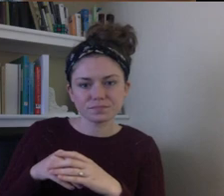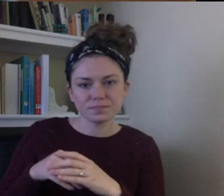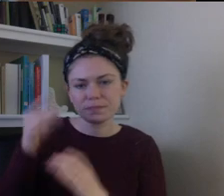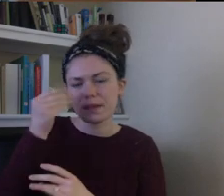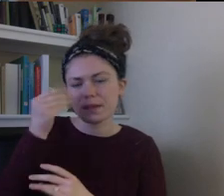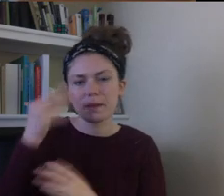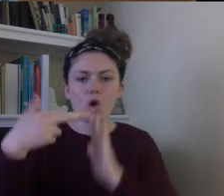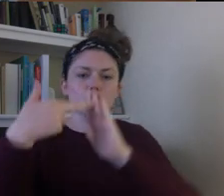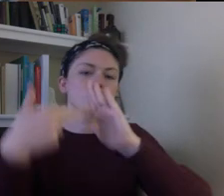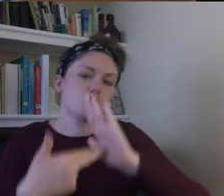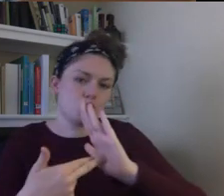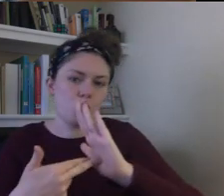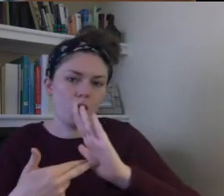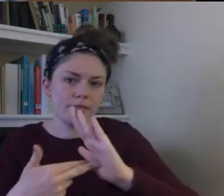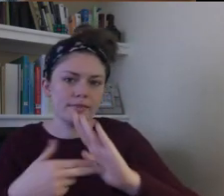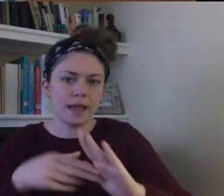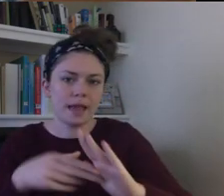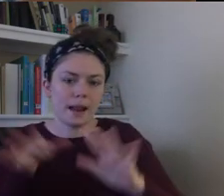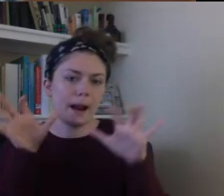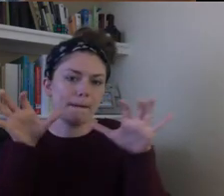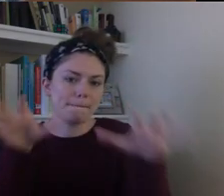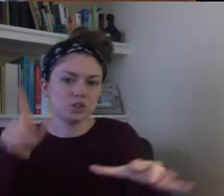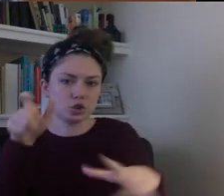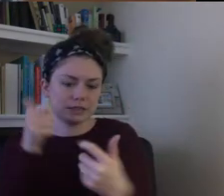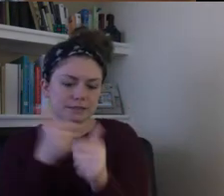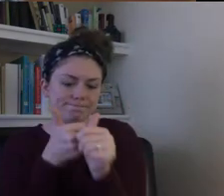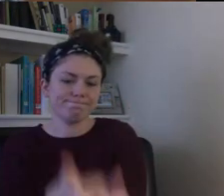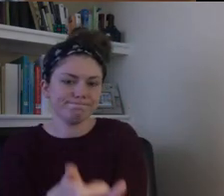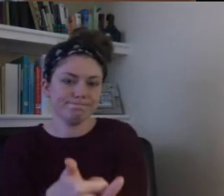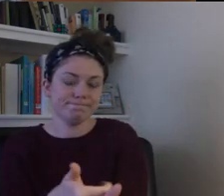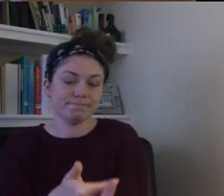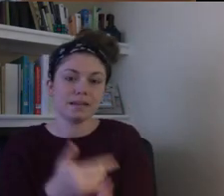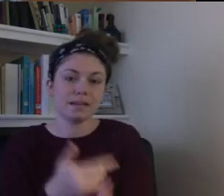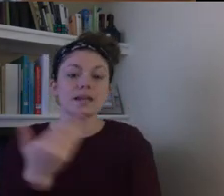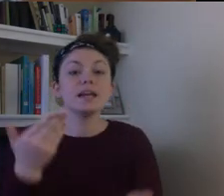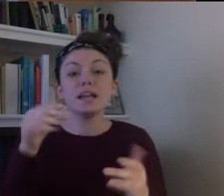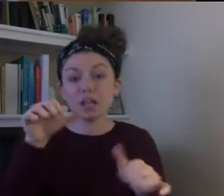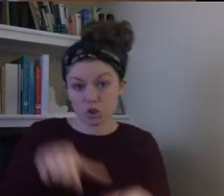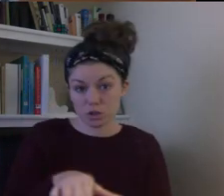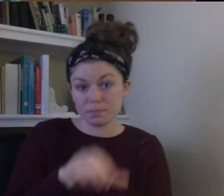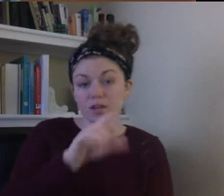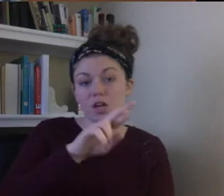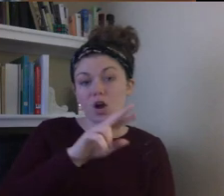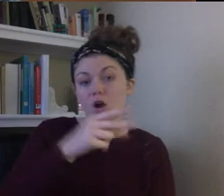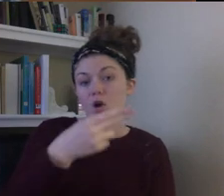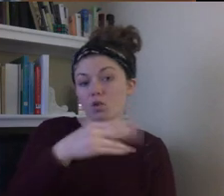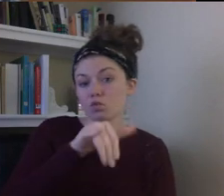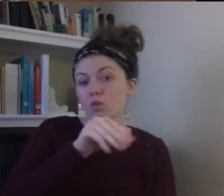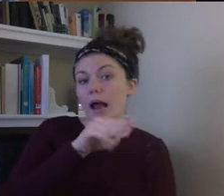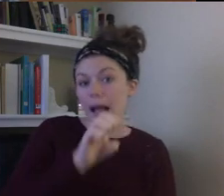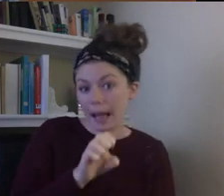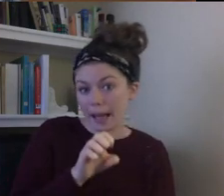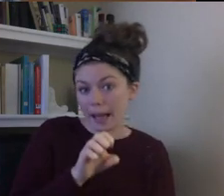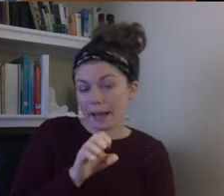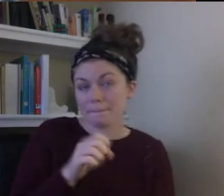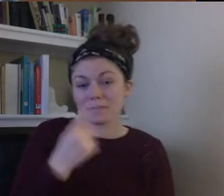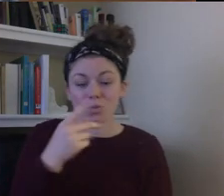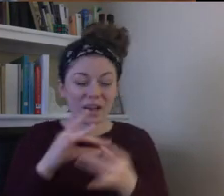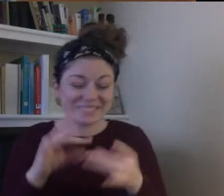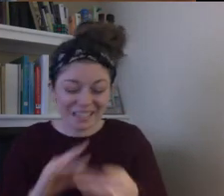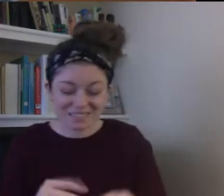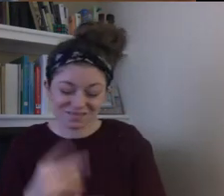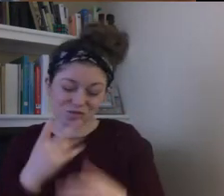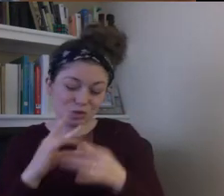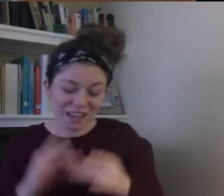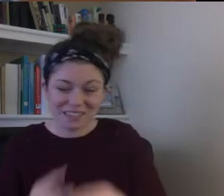rule that a monster should follow. And it could be in rhyme, it could be in prose, it could be one sentence, it could be five